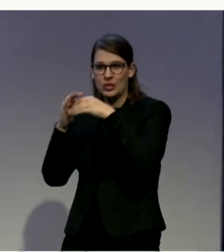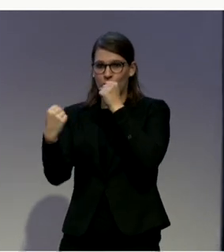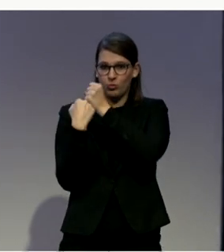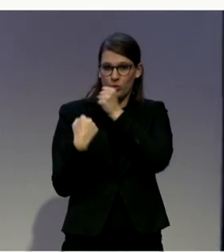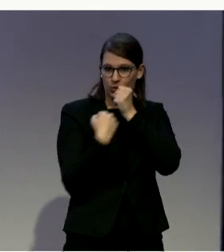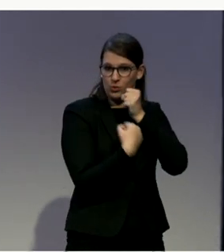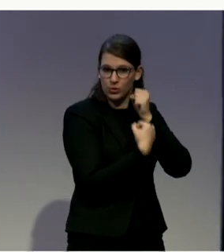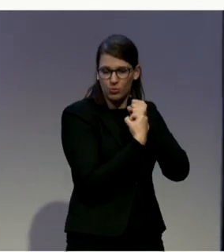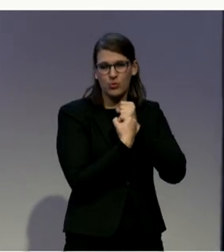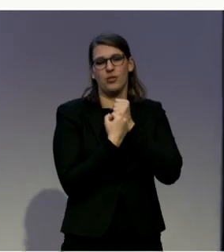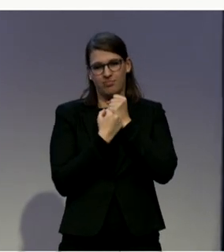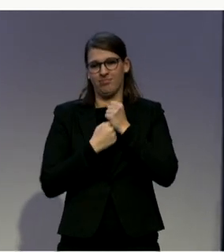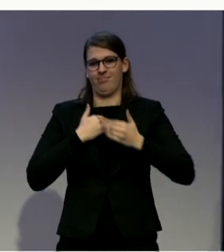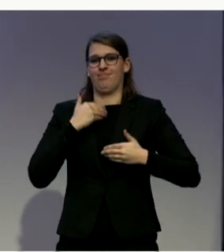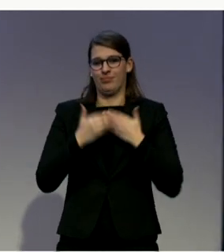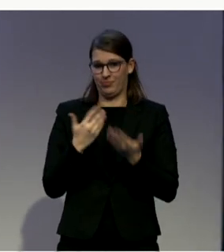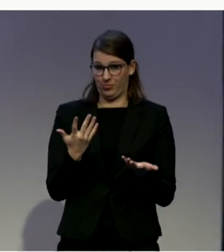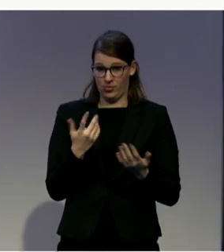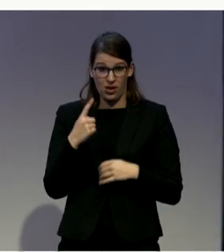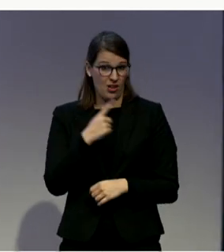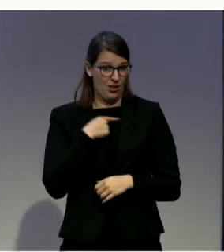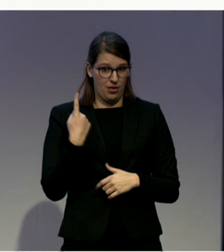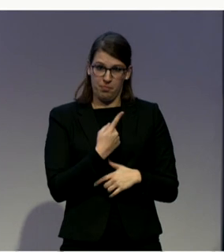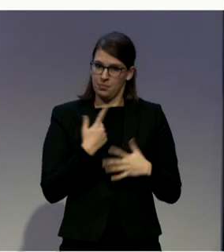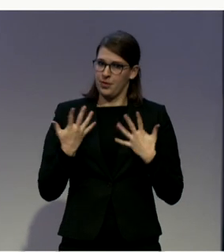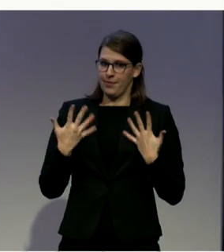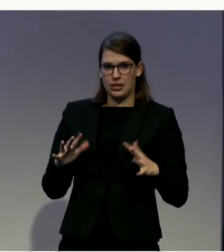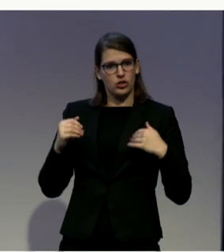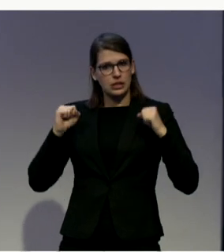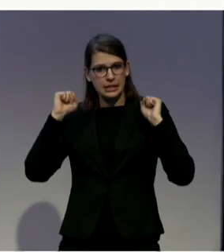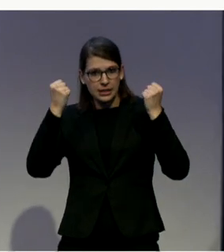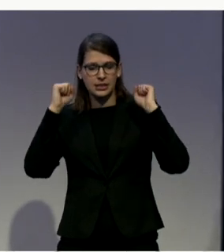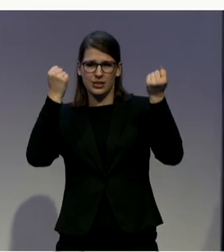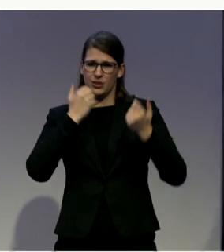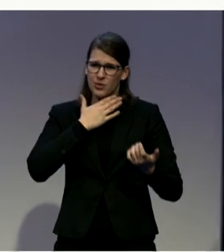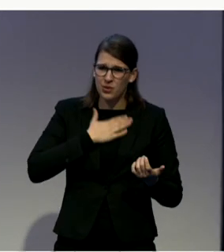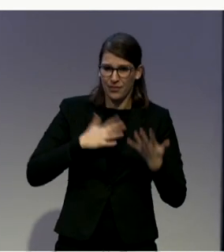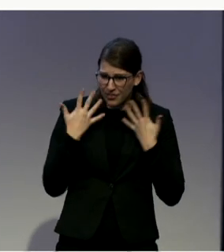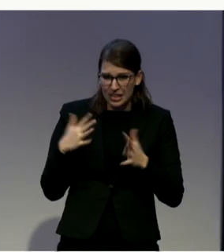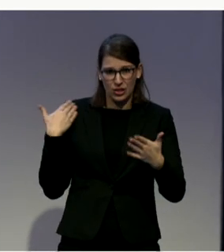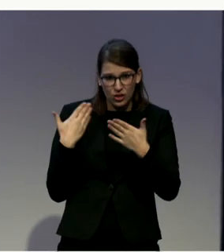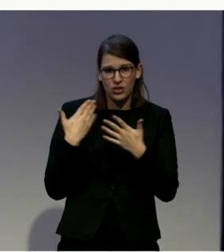and practices we have already created. Otherwise, it should be impossible to continue.